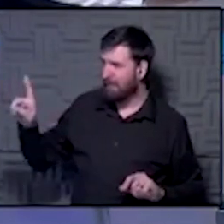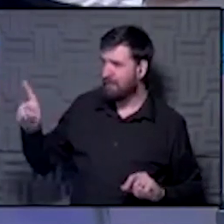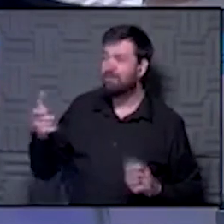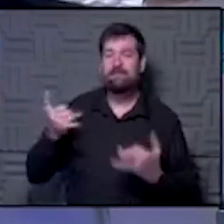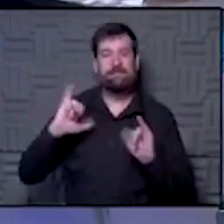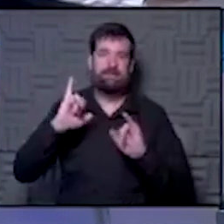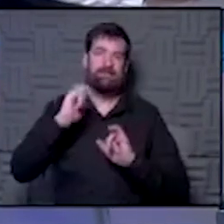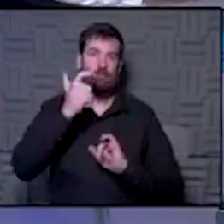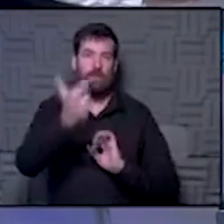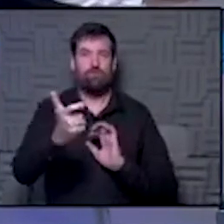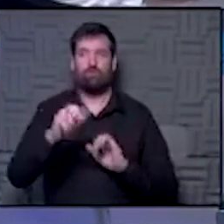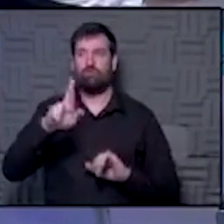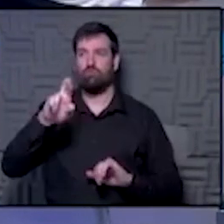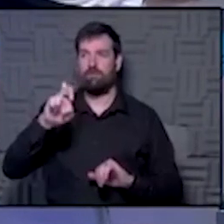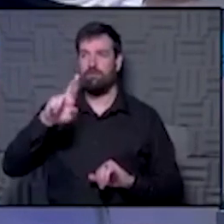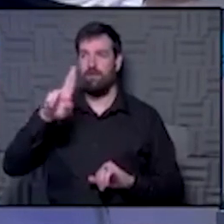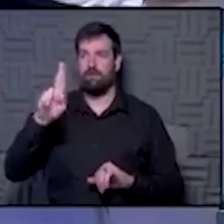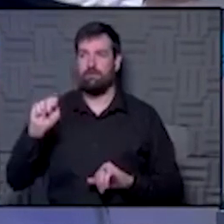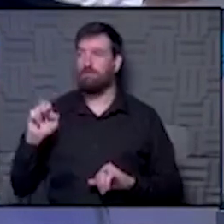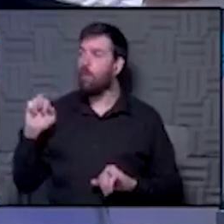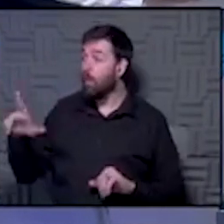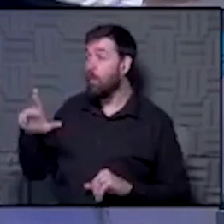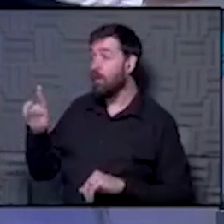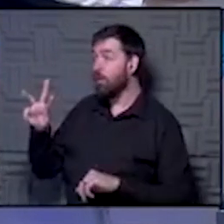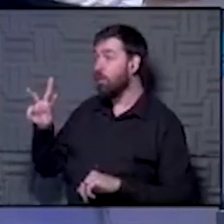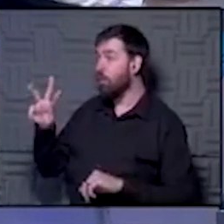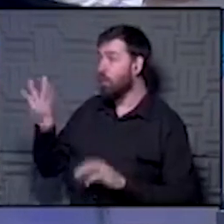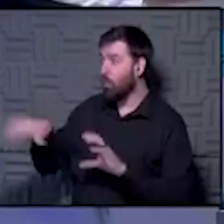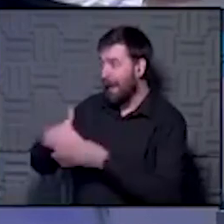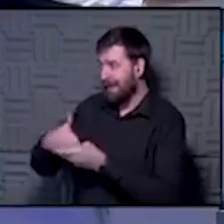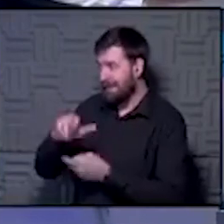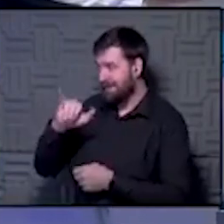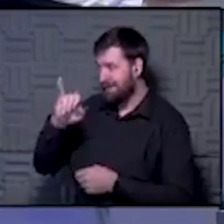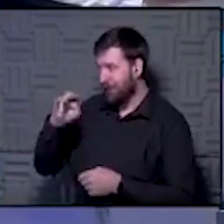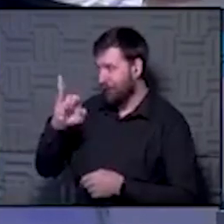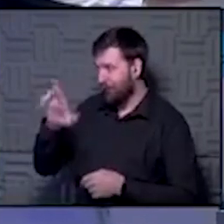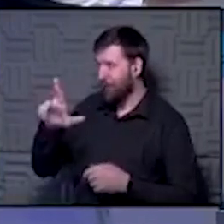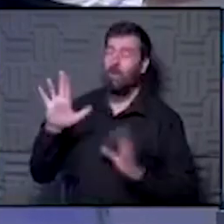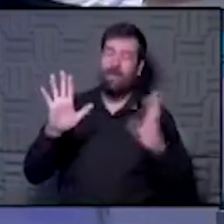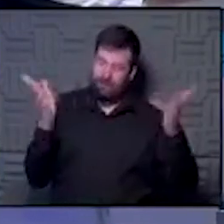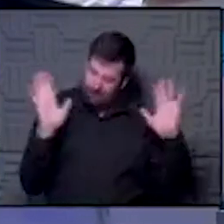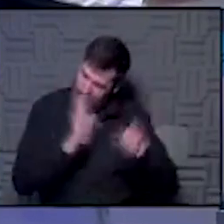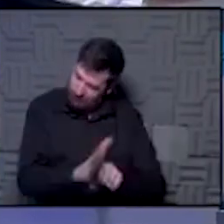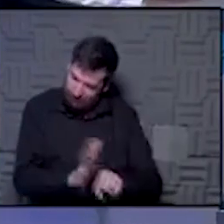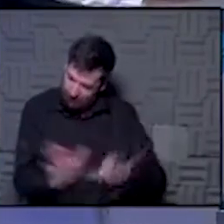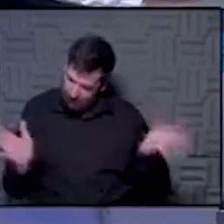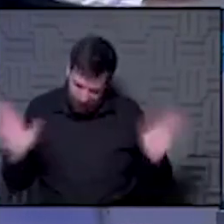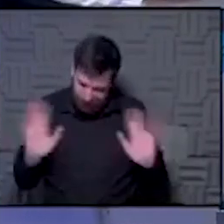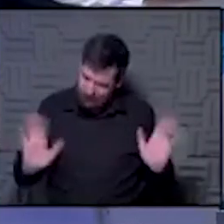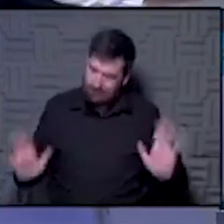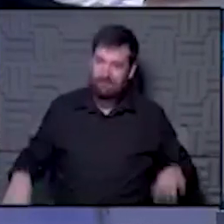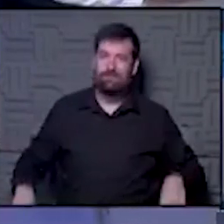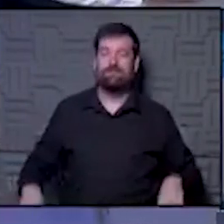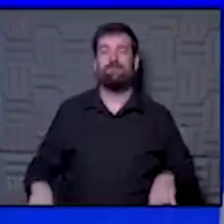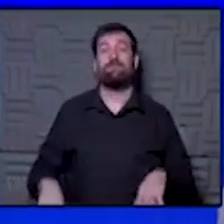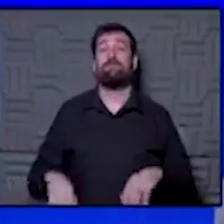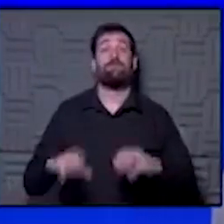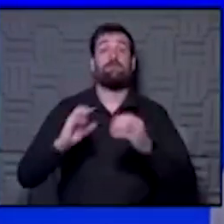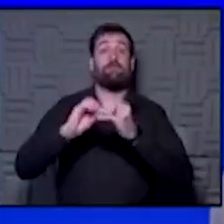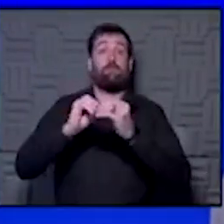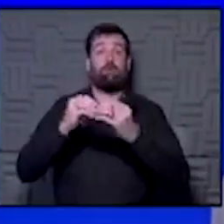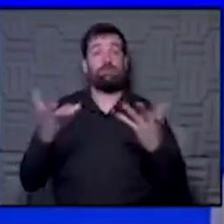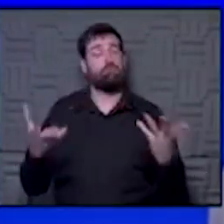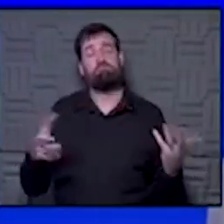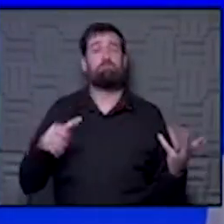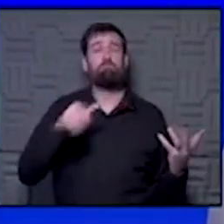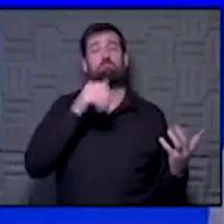watches the reruns. Or Glenn Guglia from The Wedding Singer. Okay, enough of this, people. All right. Julia Guglia. Okay. So numbers. Not